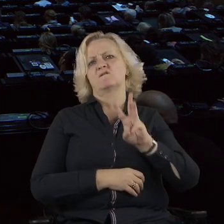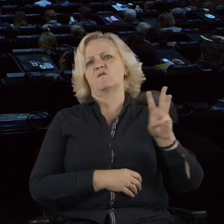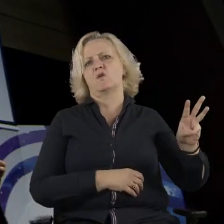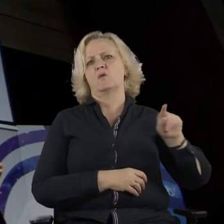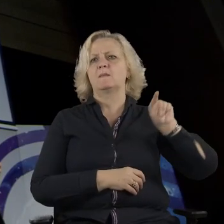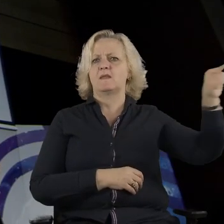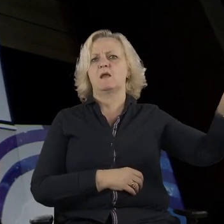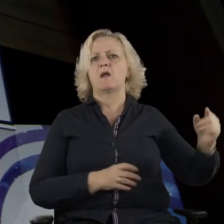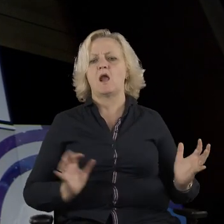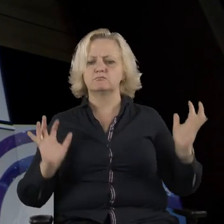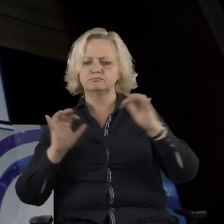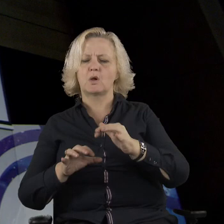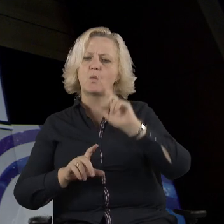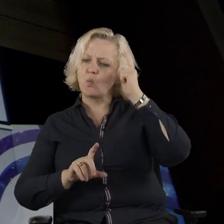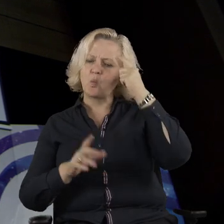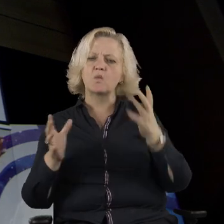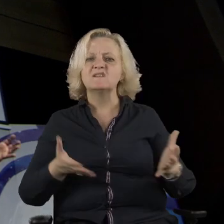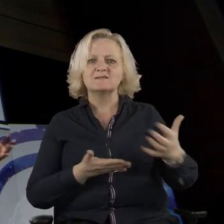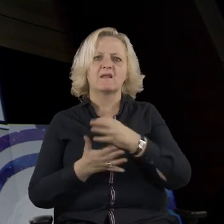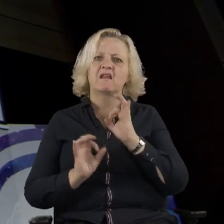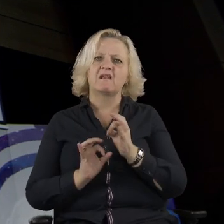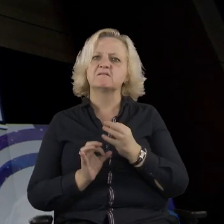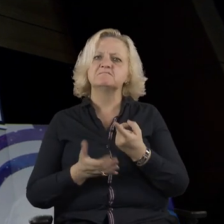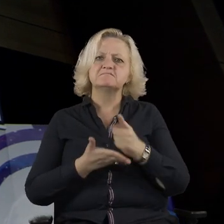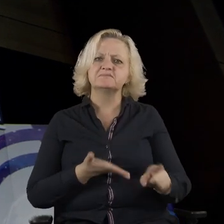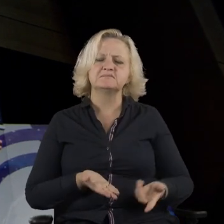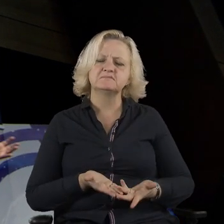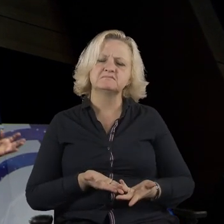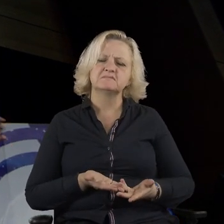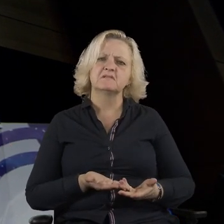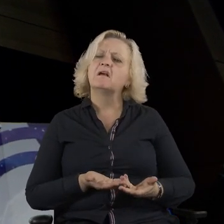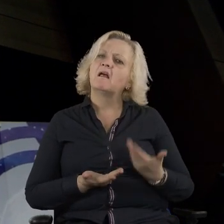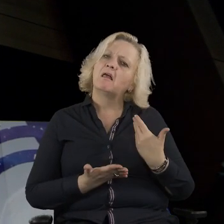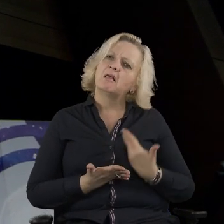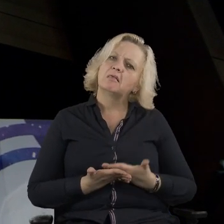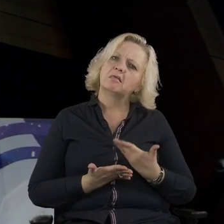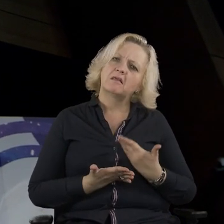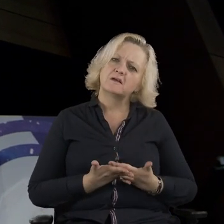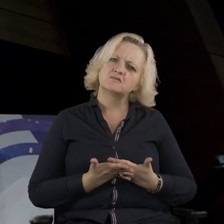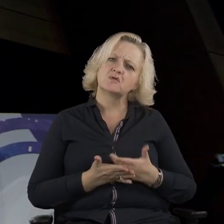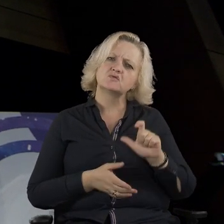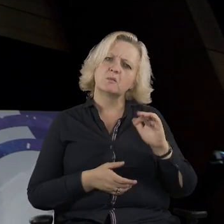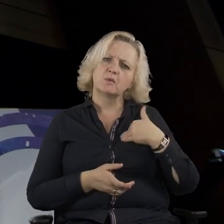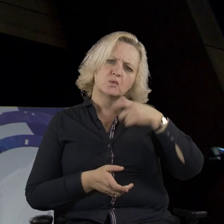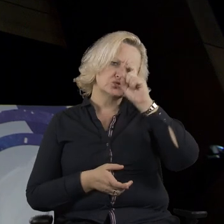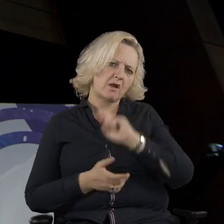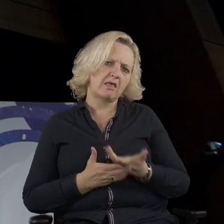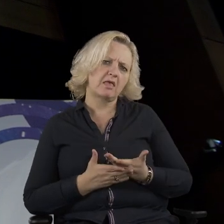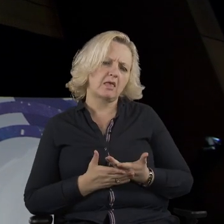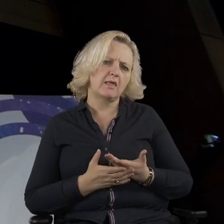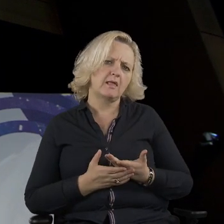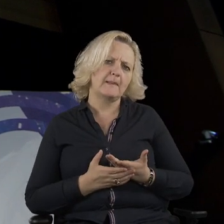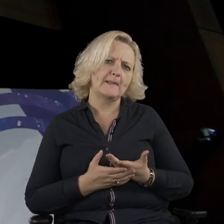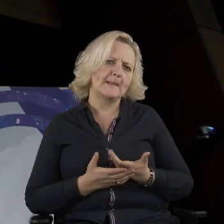I think that a couple of things went the wrong or the right way. Along the way. First,